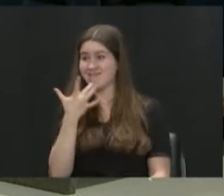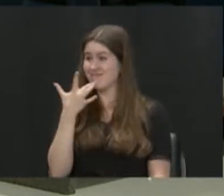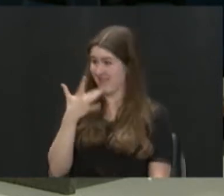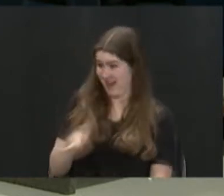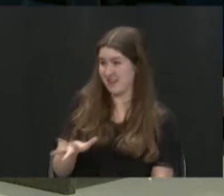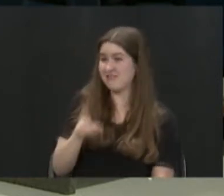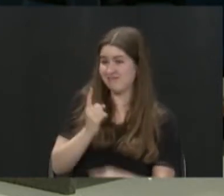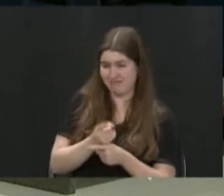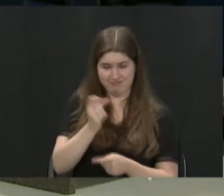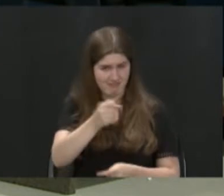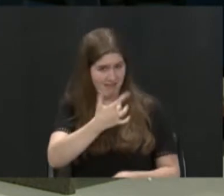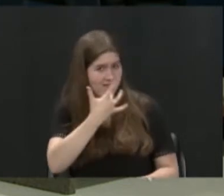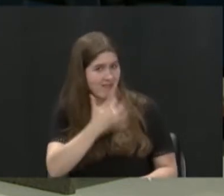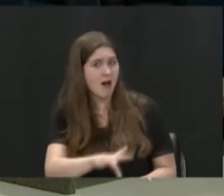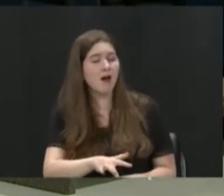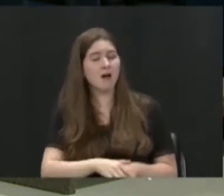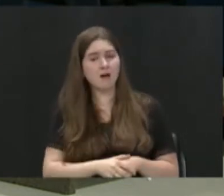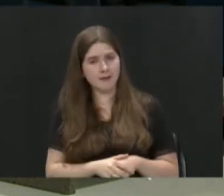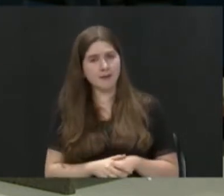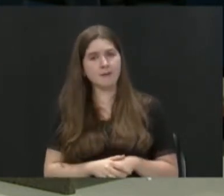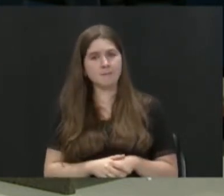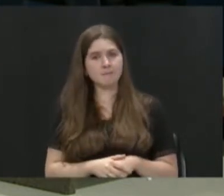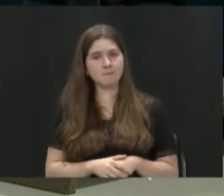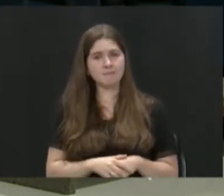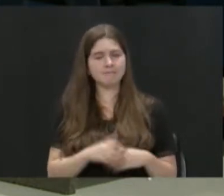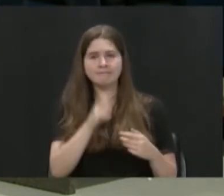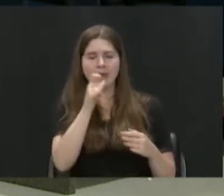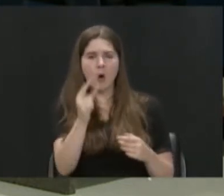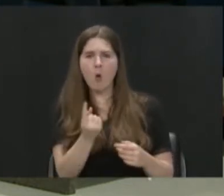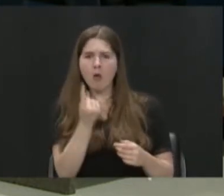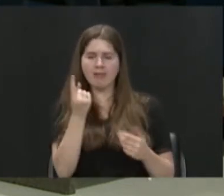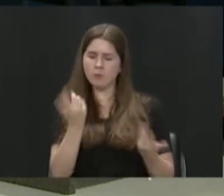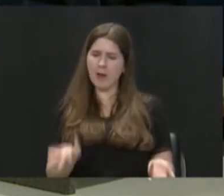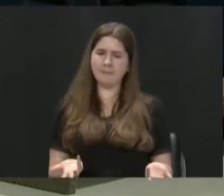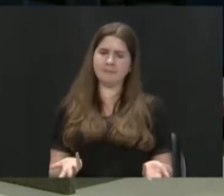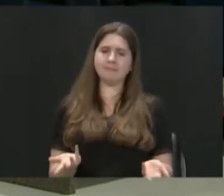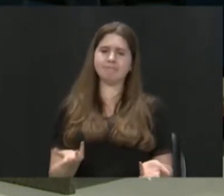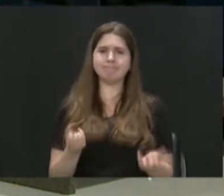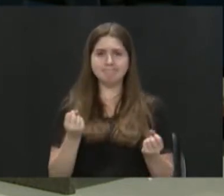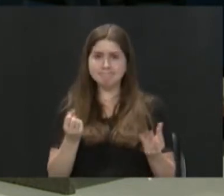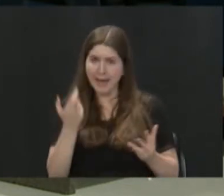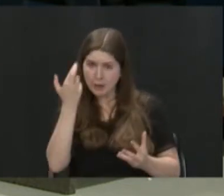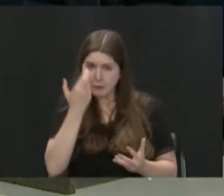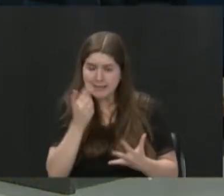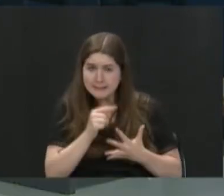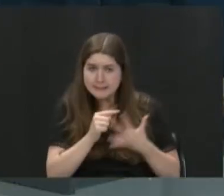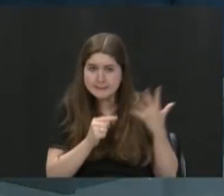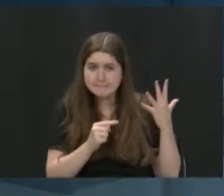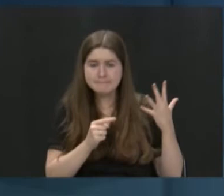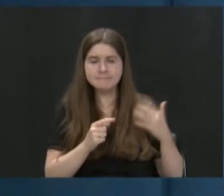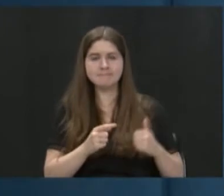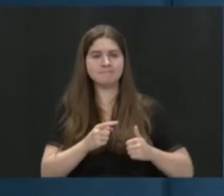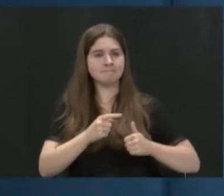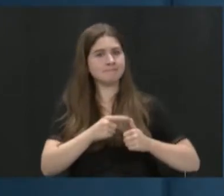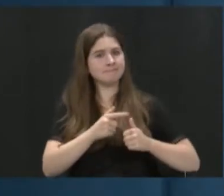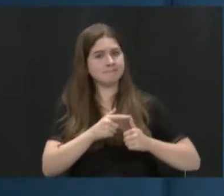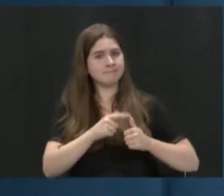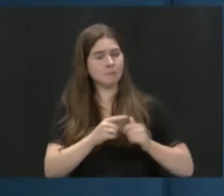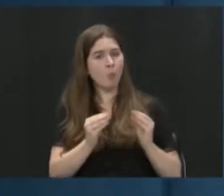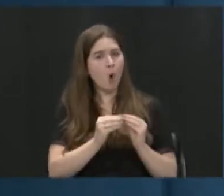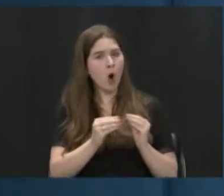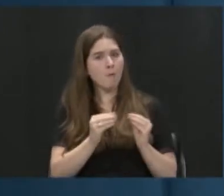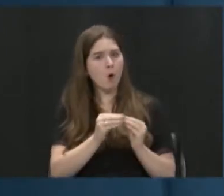And it's not just because, well, it's for a lot of reasons. And one of the reasons is because more and more with